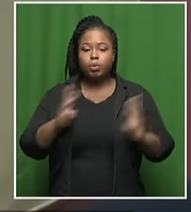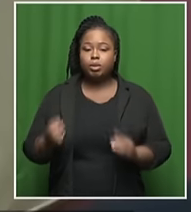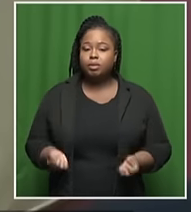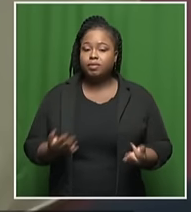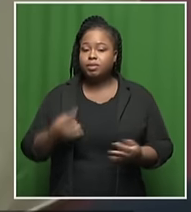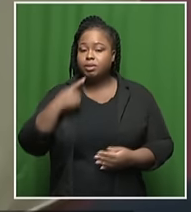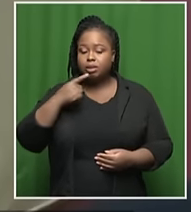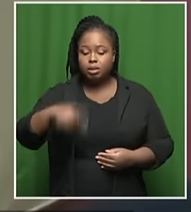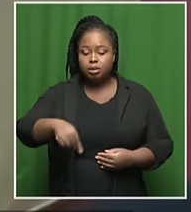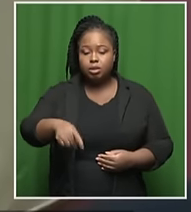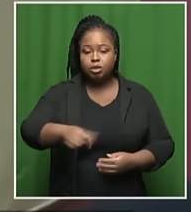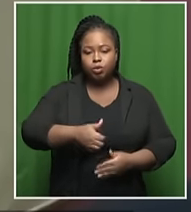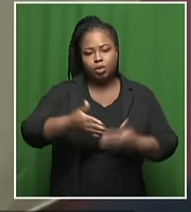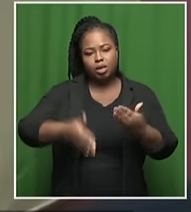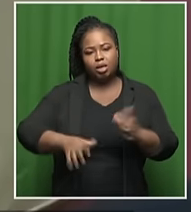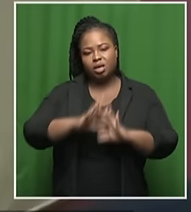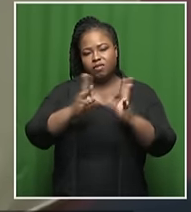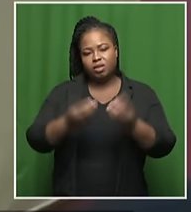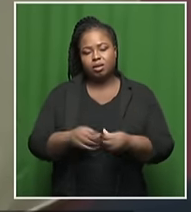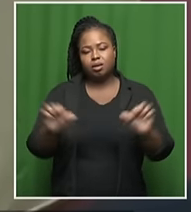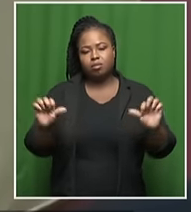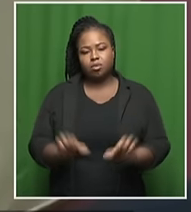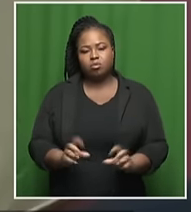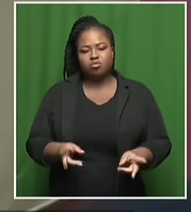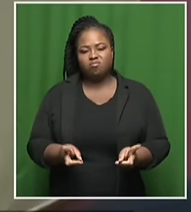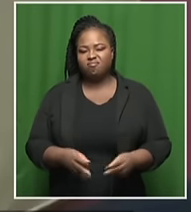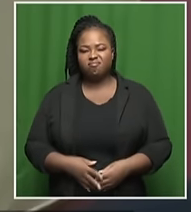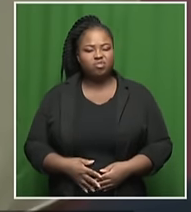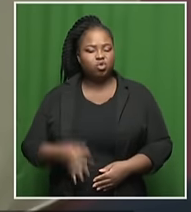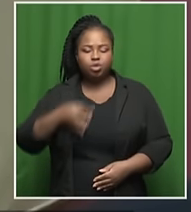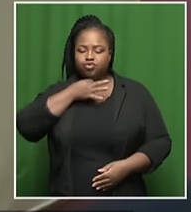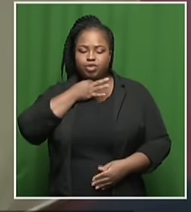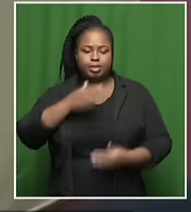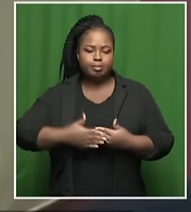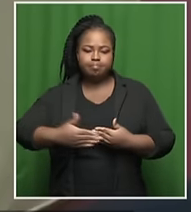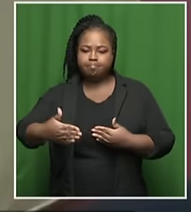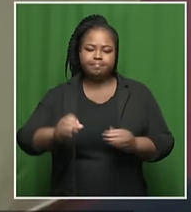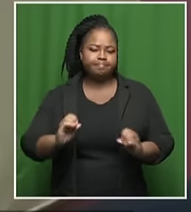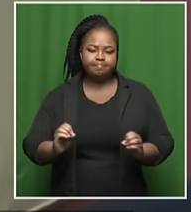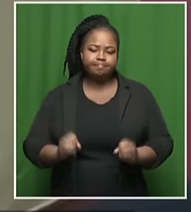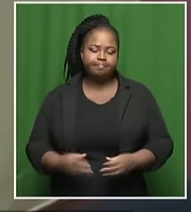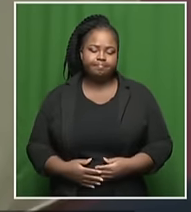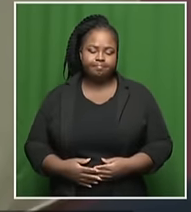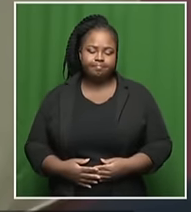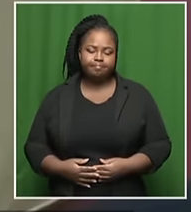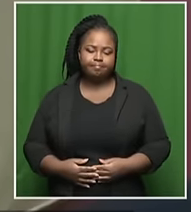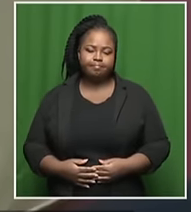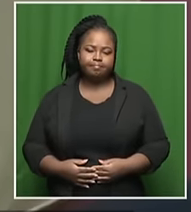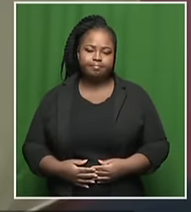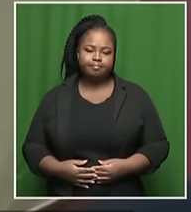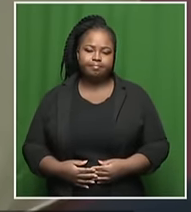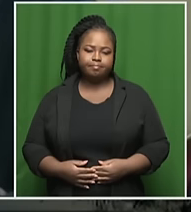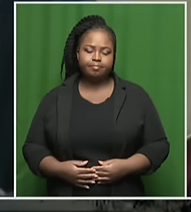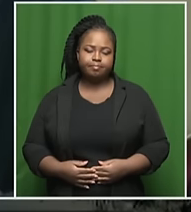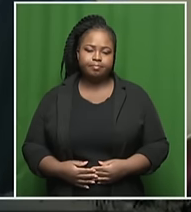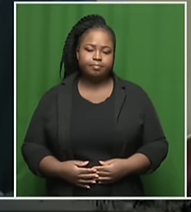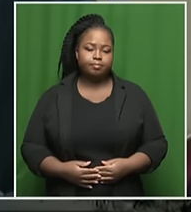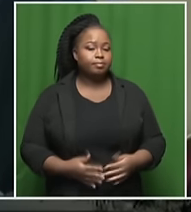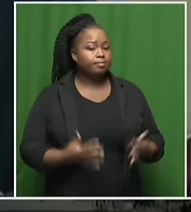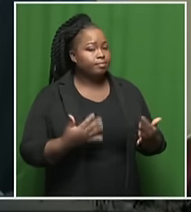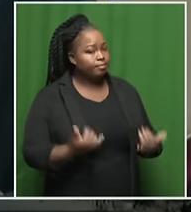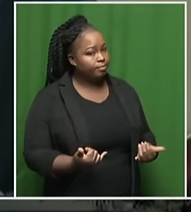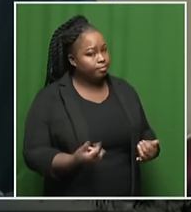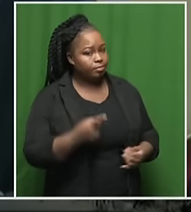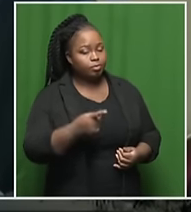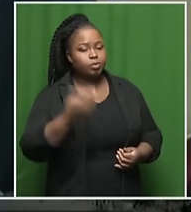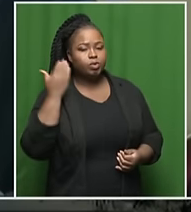weekend, things will have returned to normal. So we don't see a risk at any stage at this point. And then, Colin, of